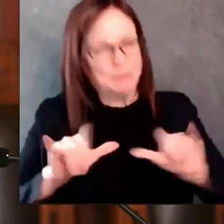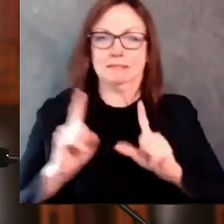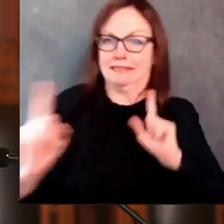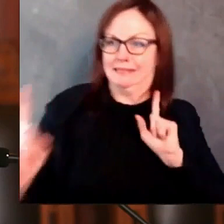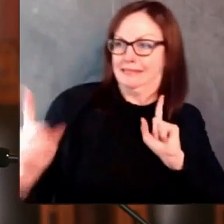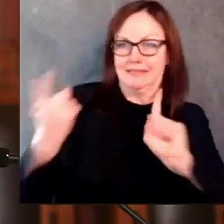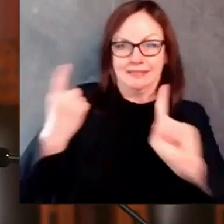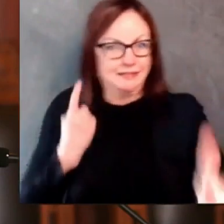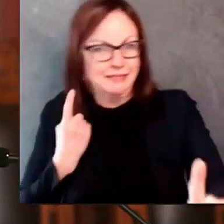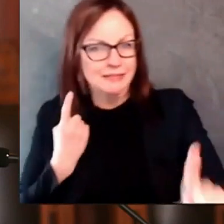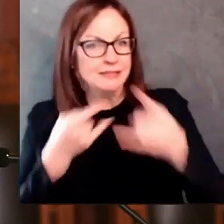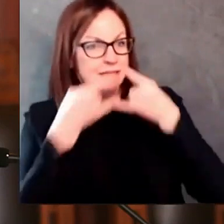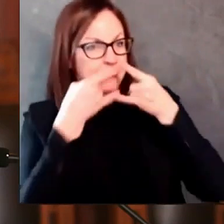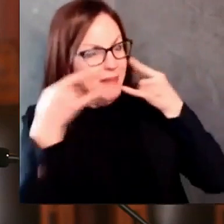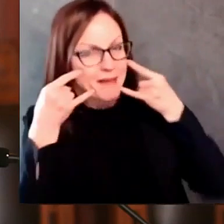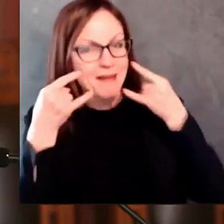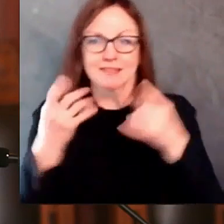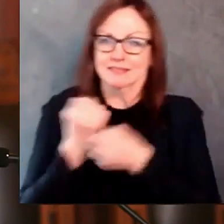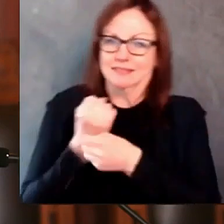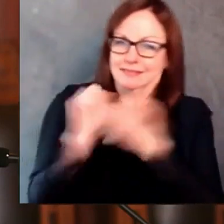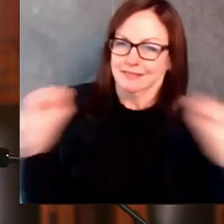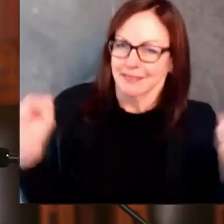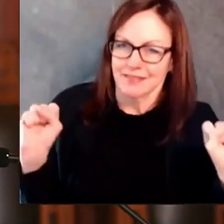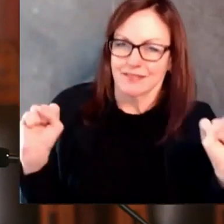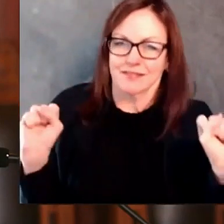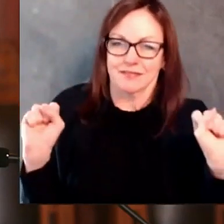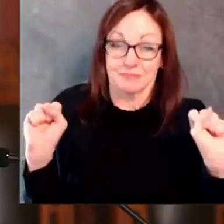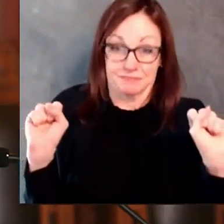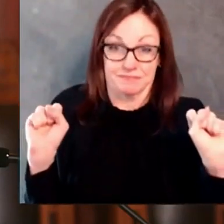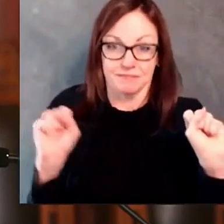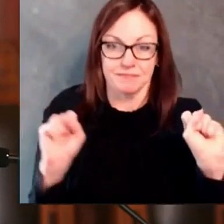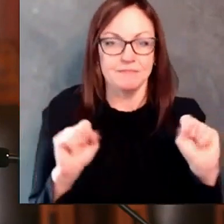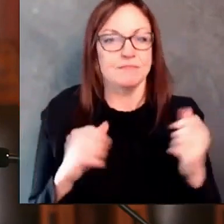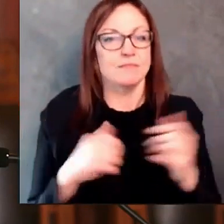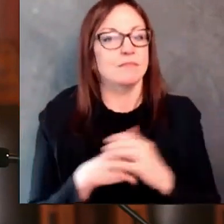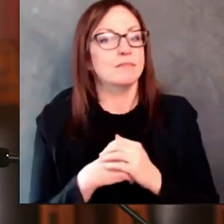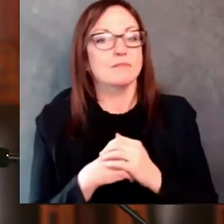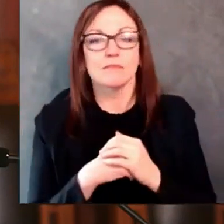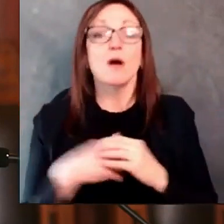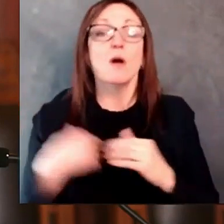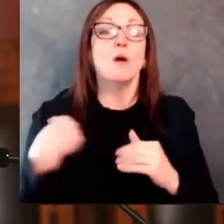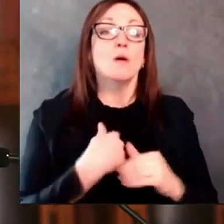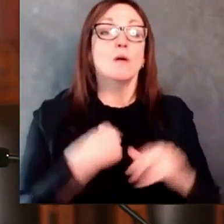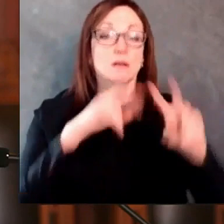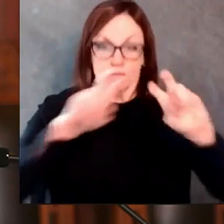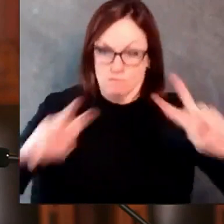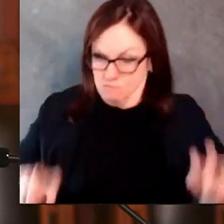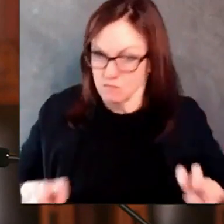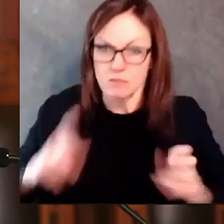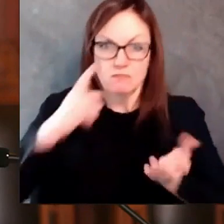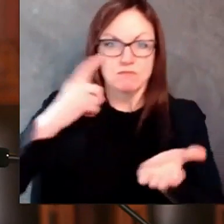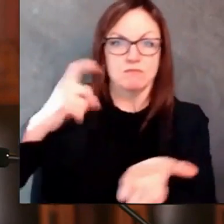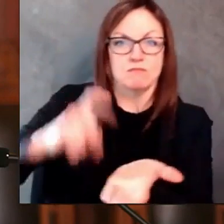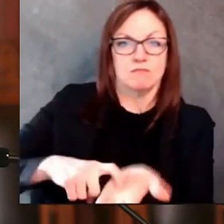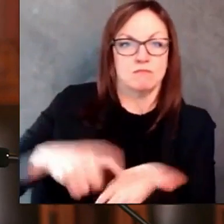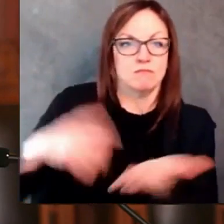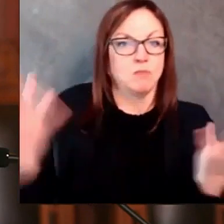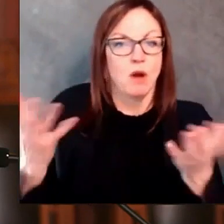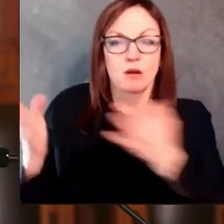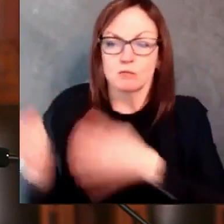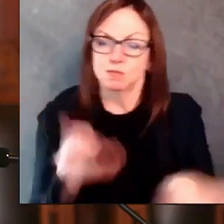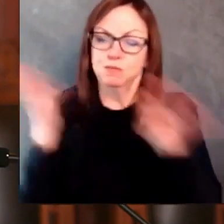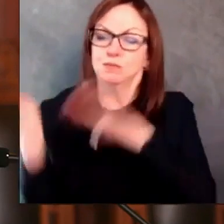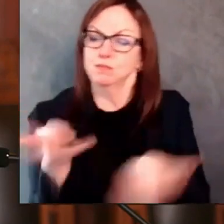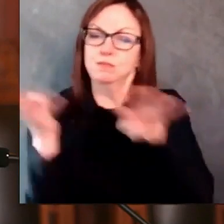is only helpful if we use it. So please get a test if you need a test. Call your healthcare provider or visit one of our community